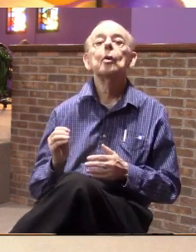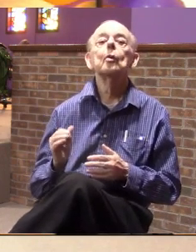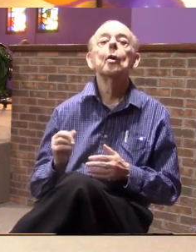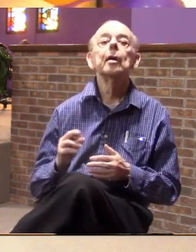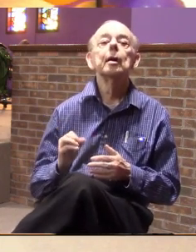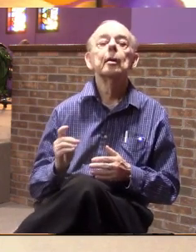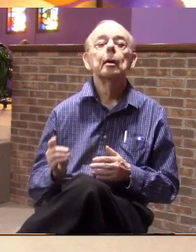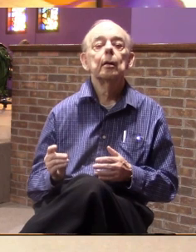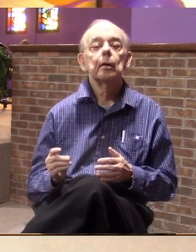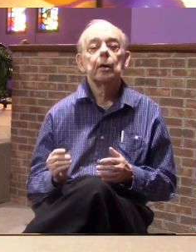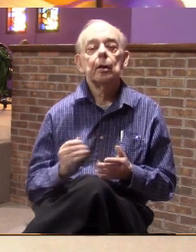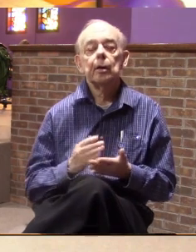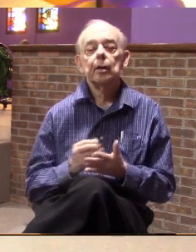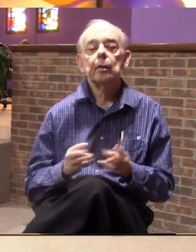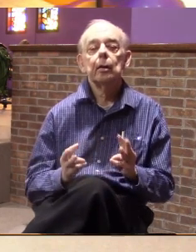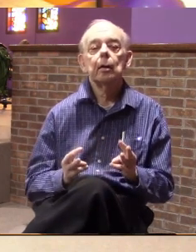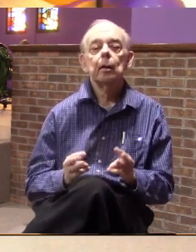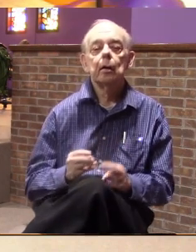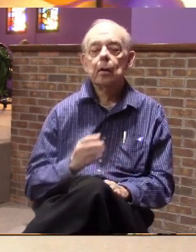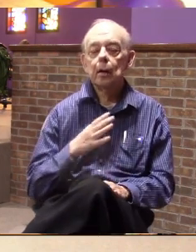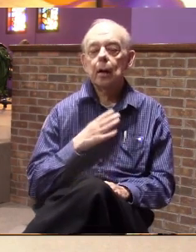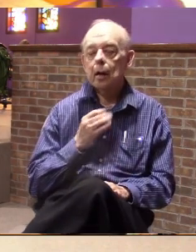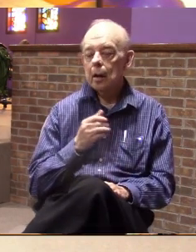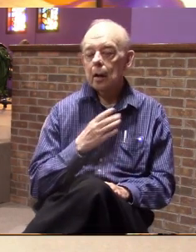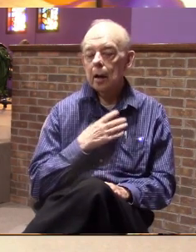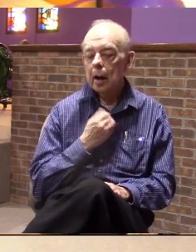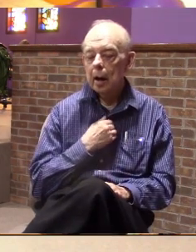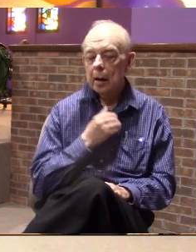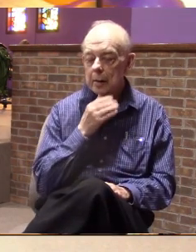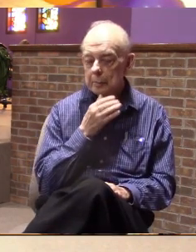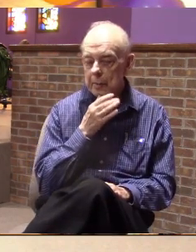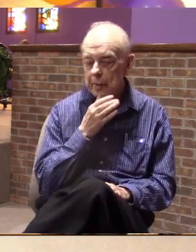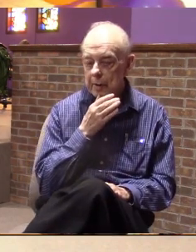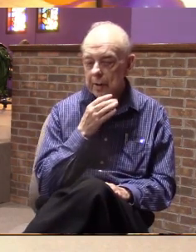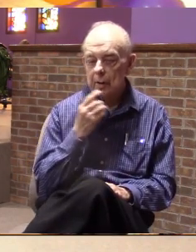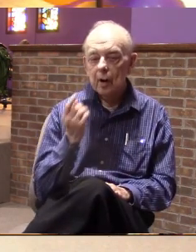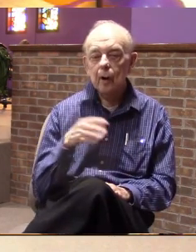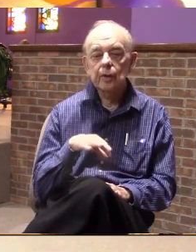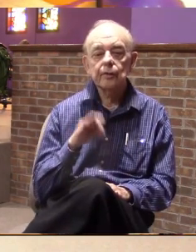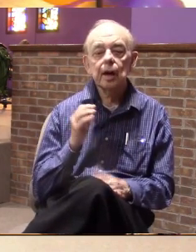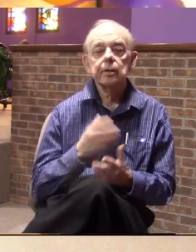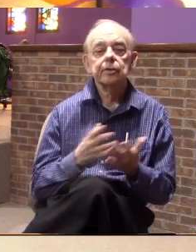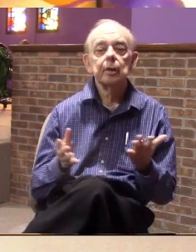our mothers always found something that they could cook.